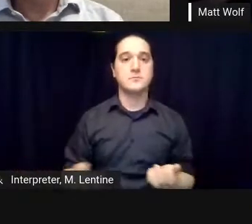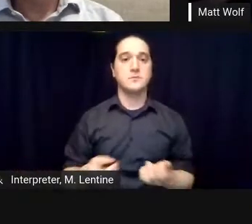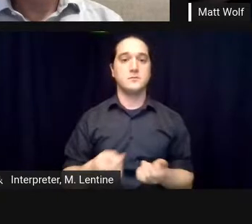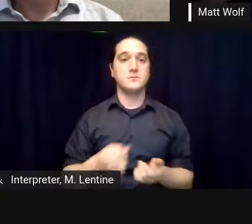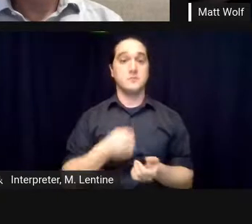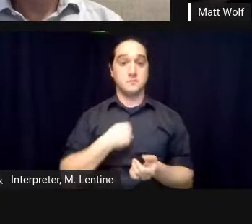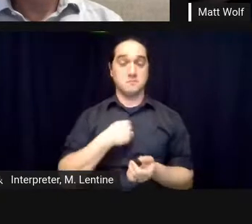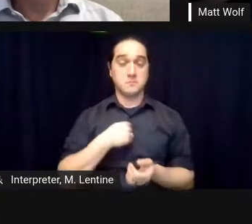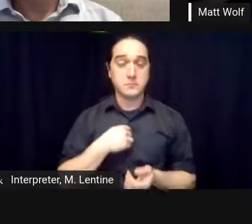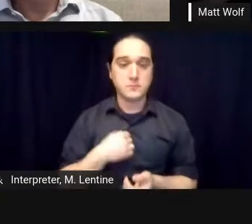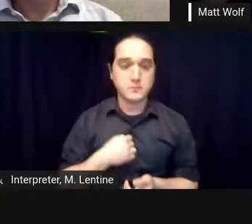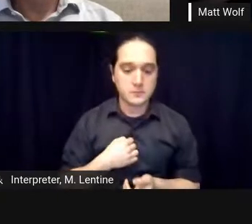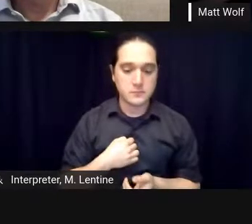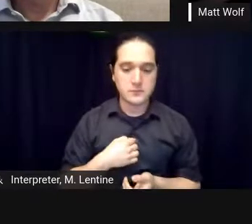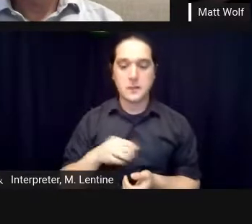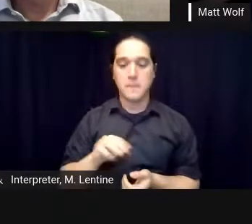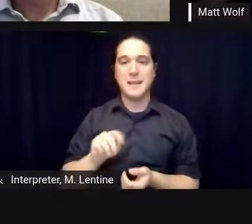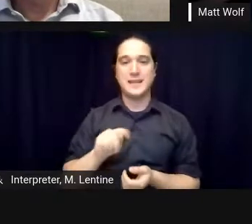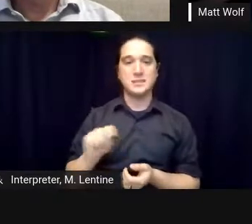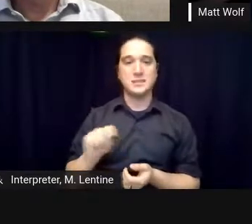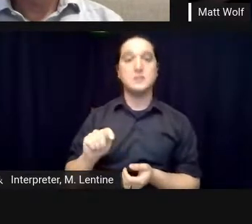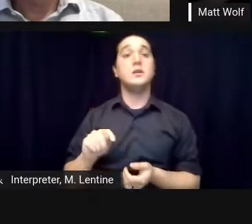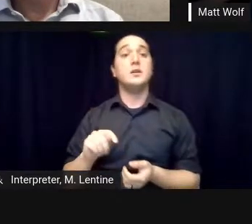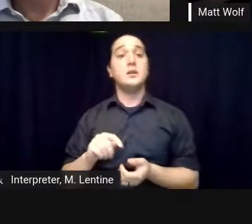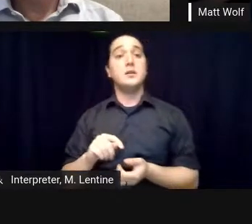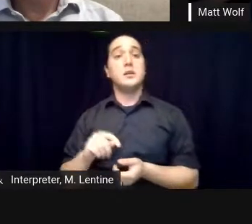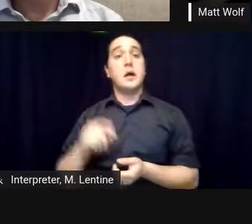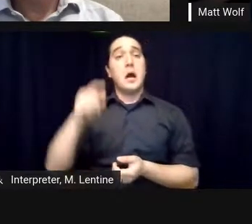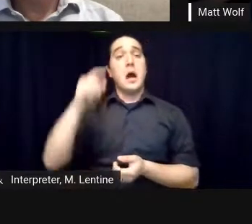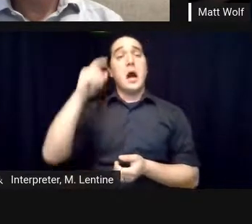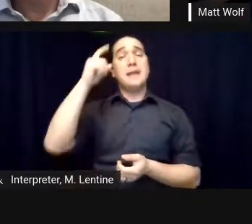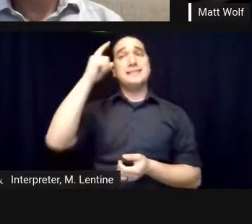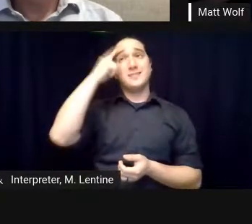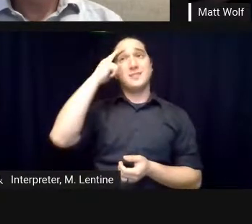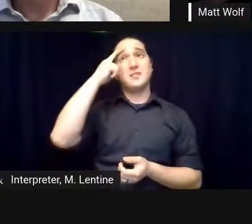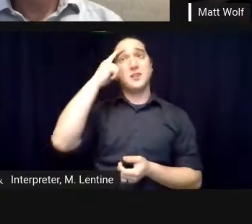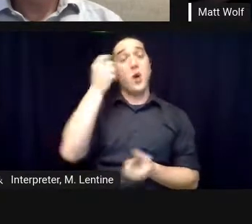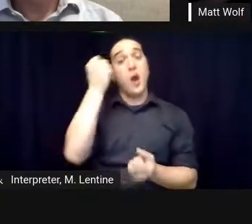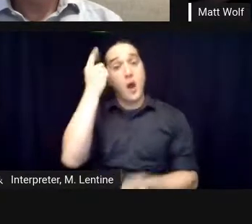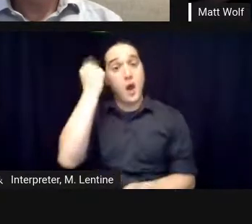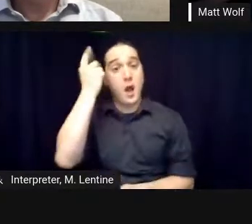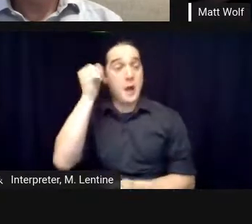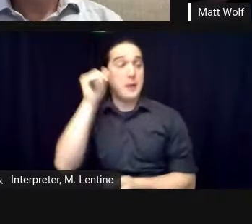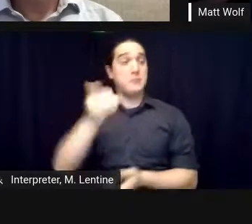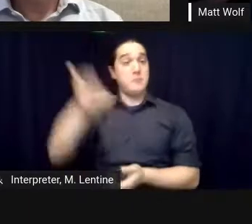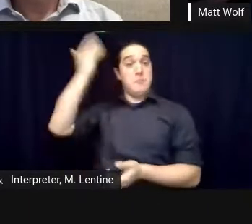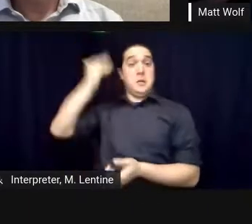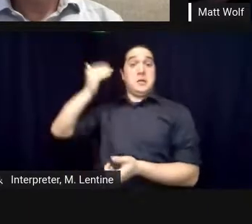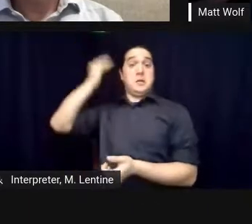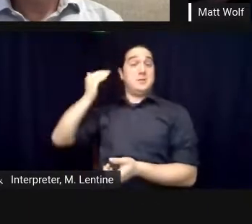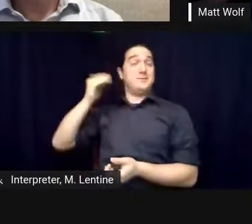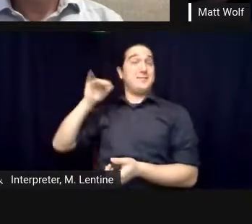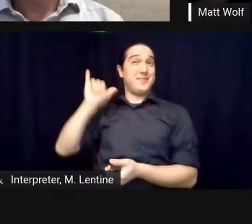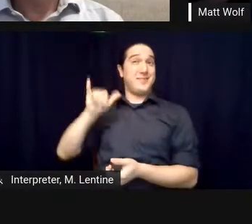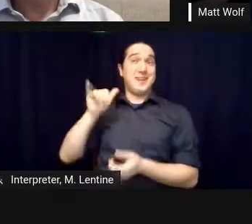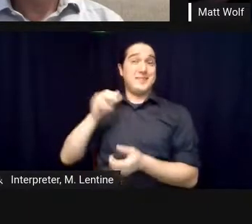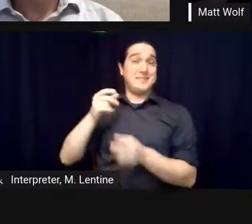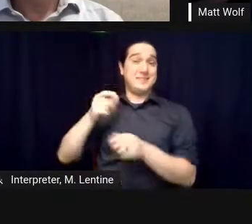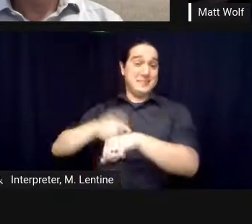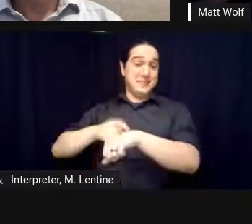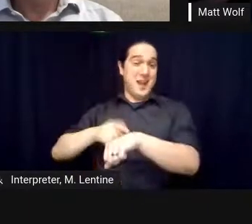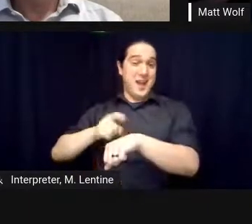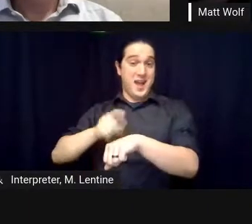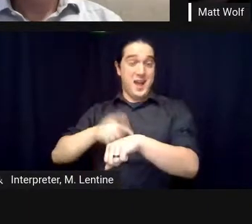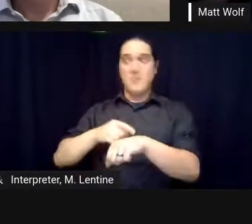is before reality television really took hold it's also before the internet it's a story that went viral in a sense but